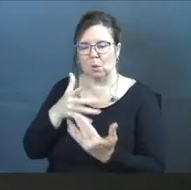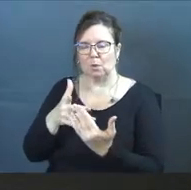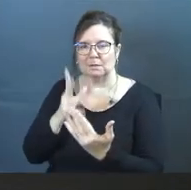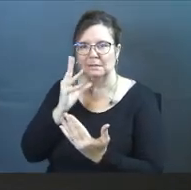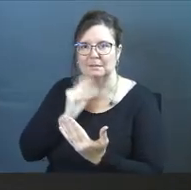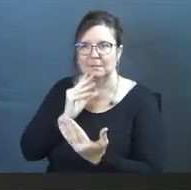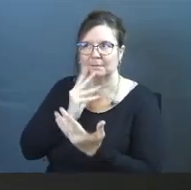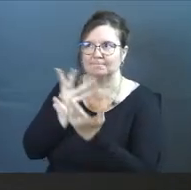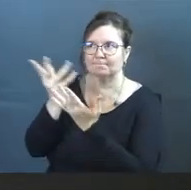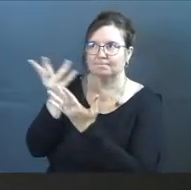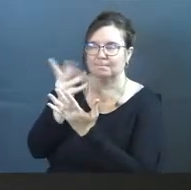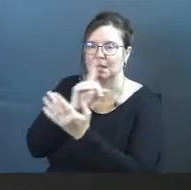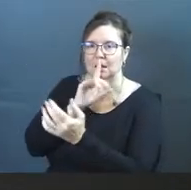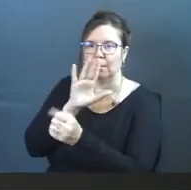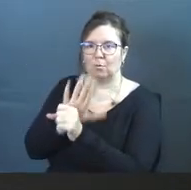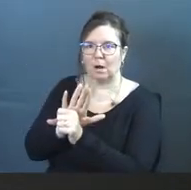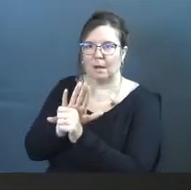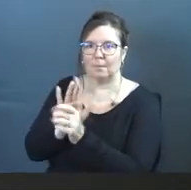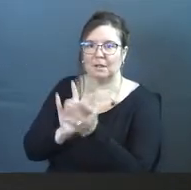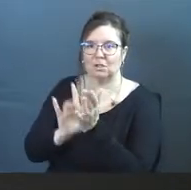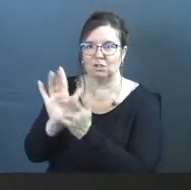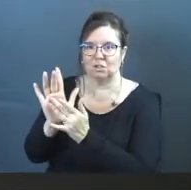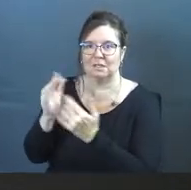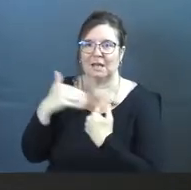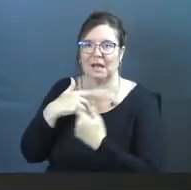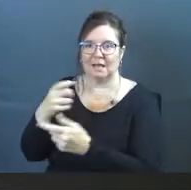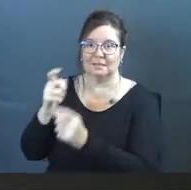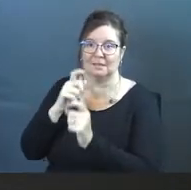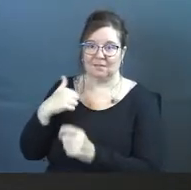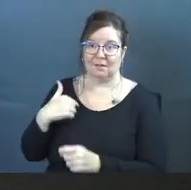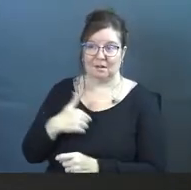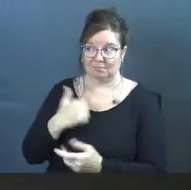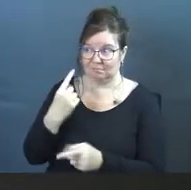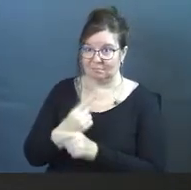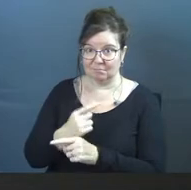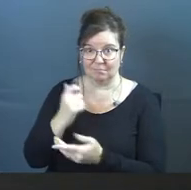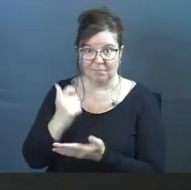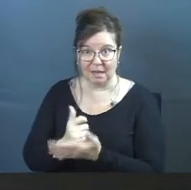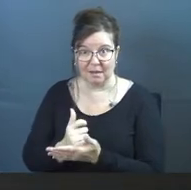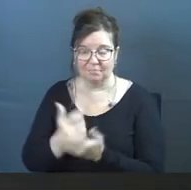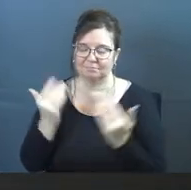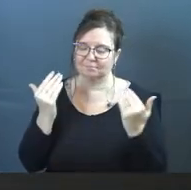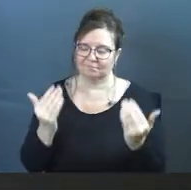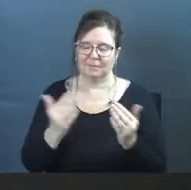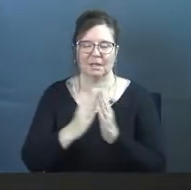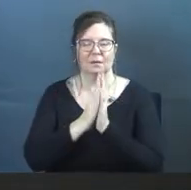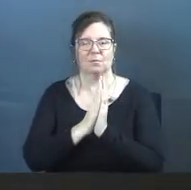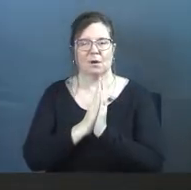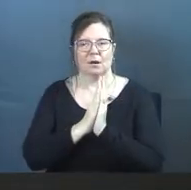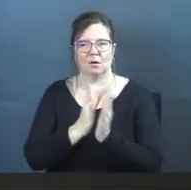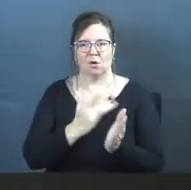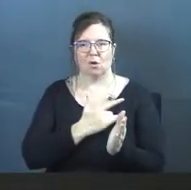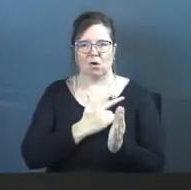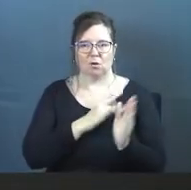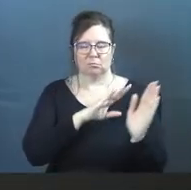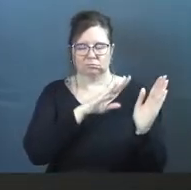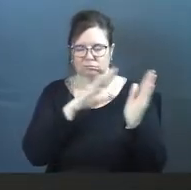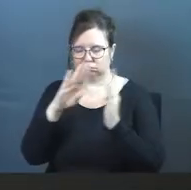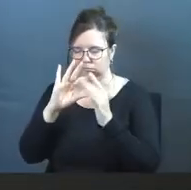experiencing the promise that Jesus has given us. Amen. So let's go ahead and do this. Let's pray. Let's get our hearts,